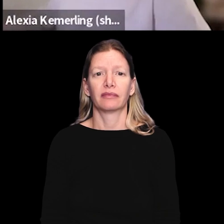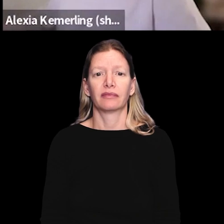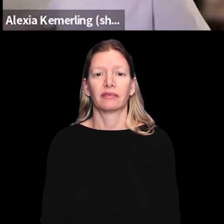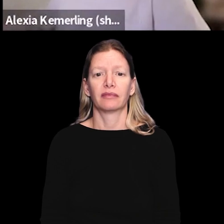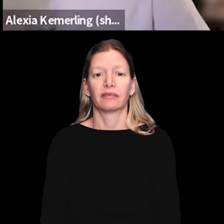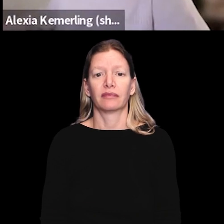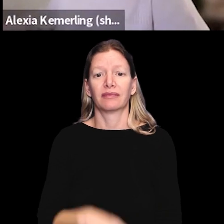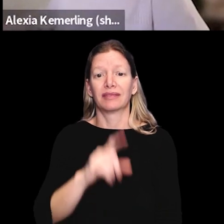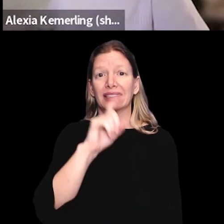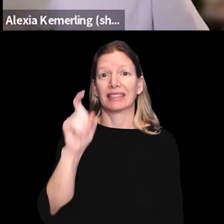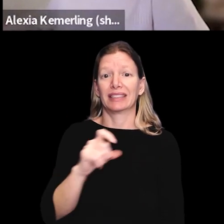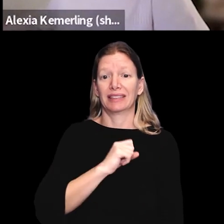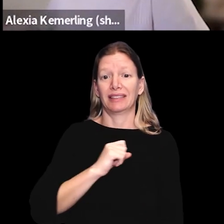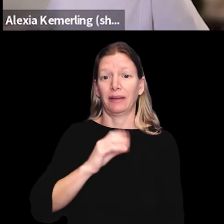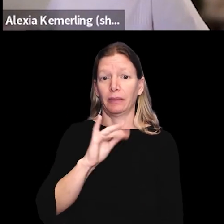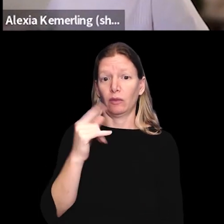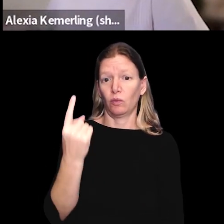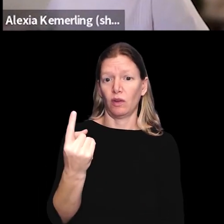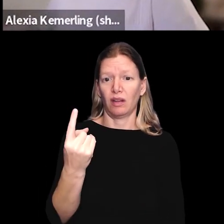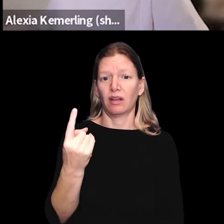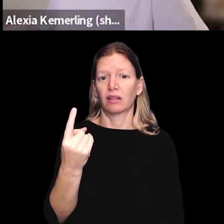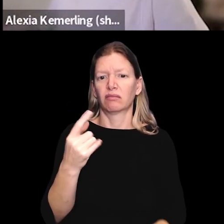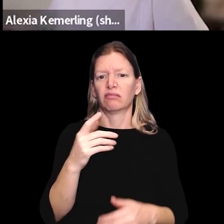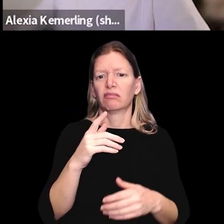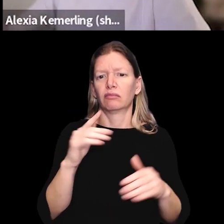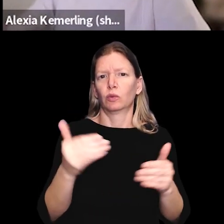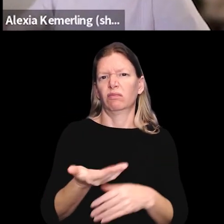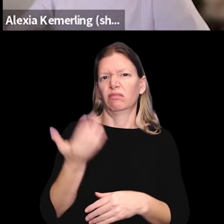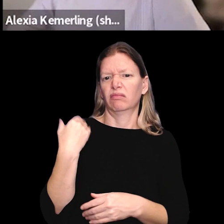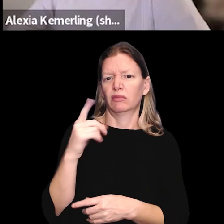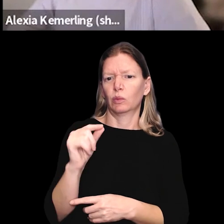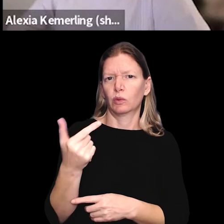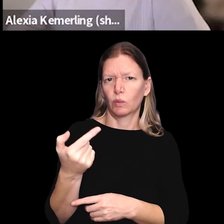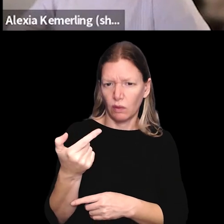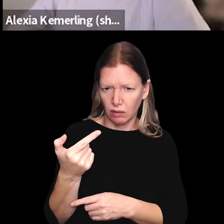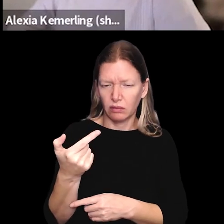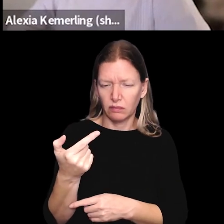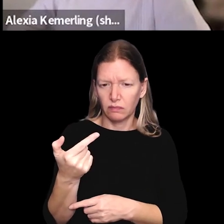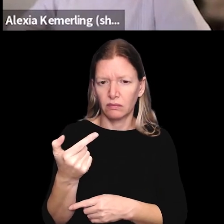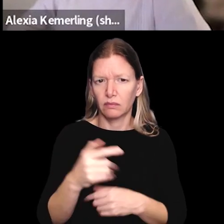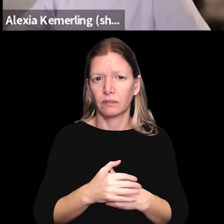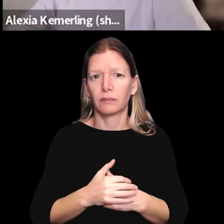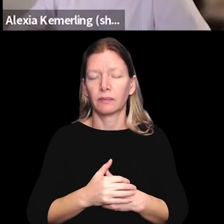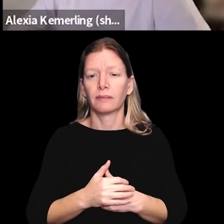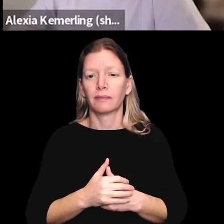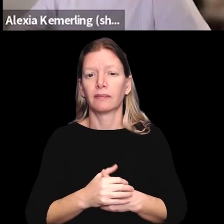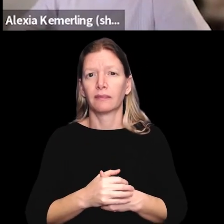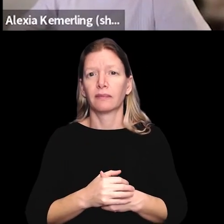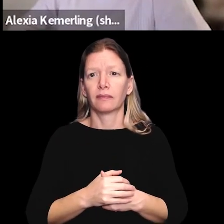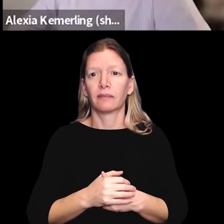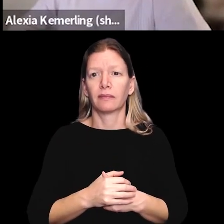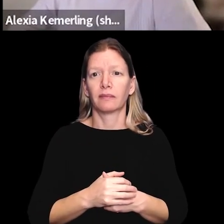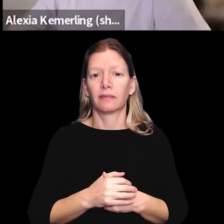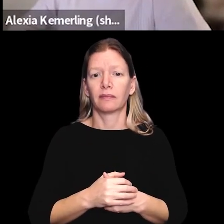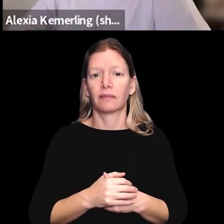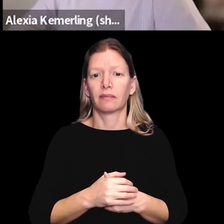So, Texas Senate Bill 1, which was actually introduced